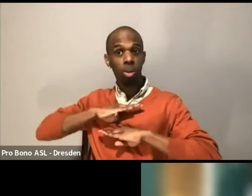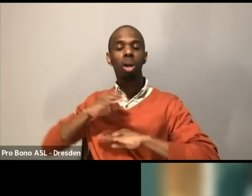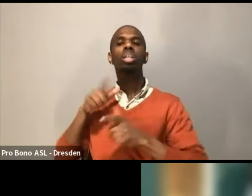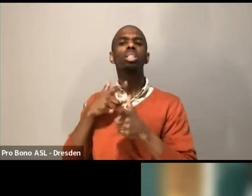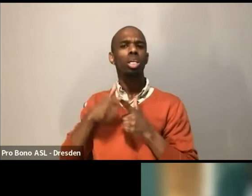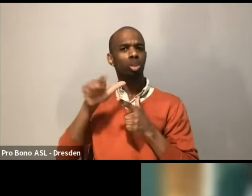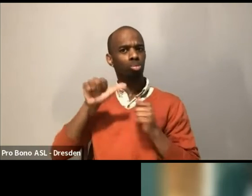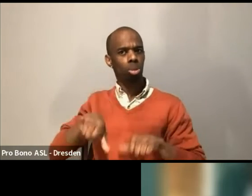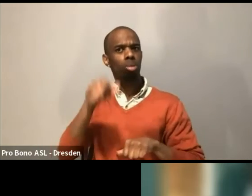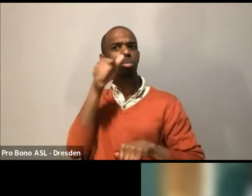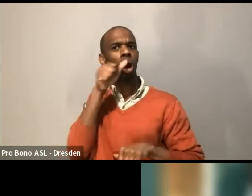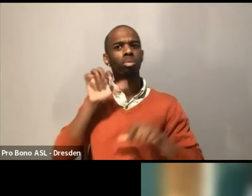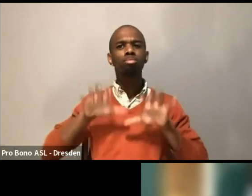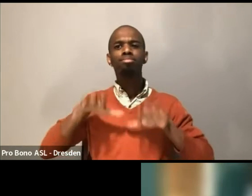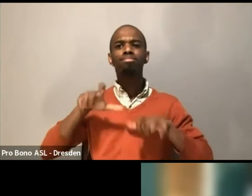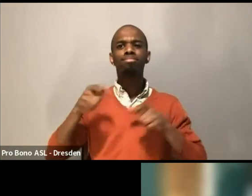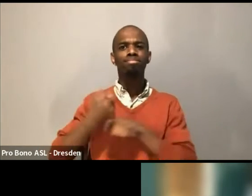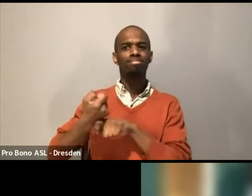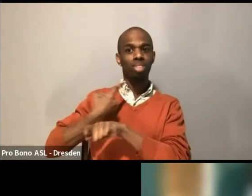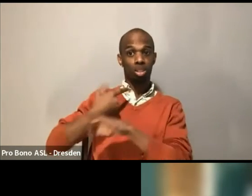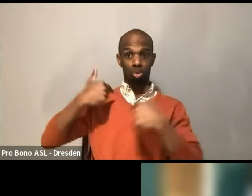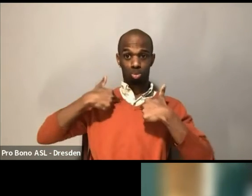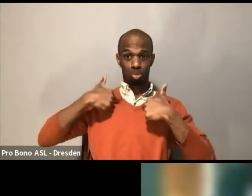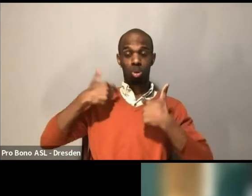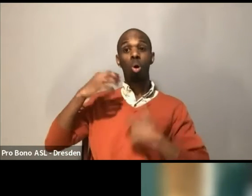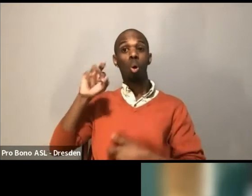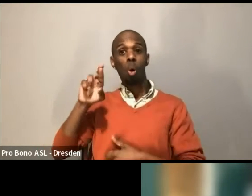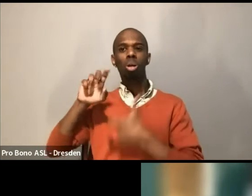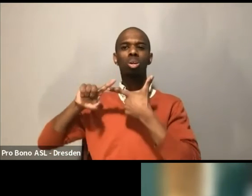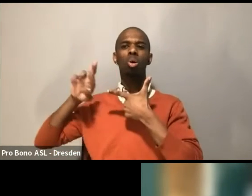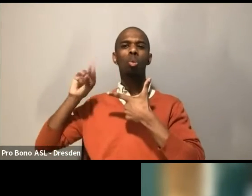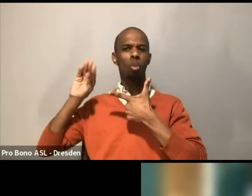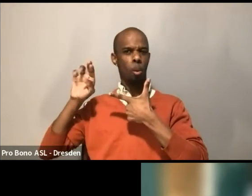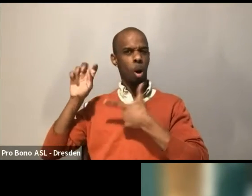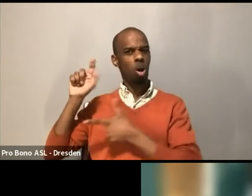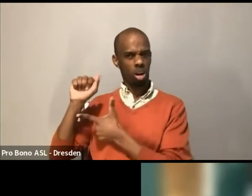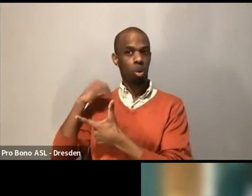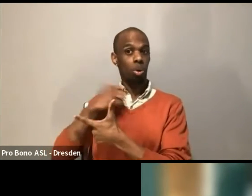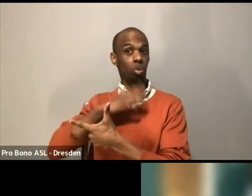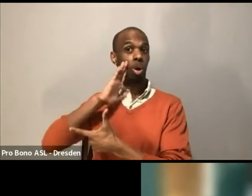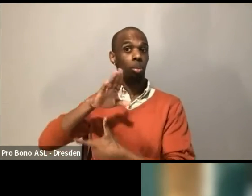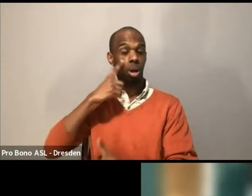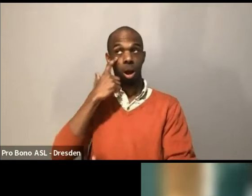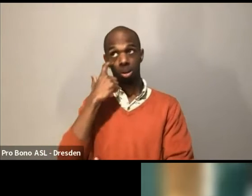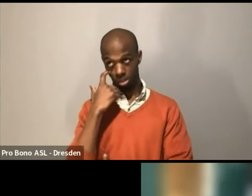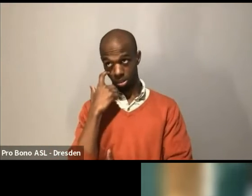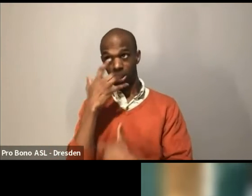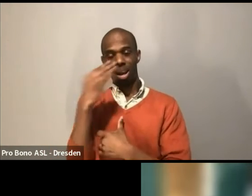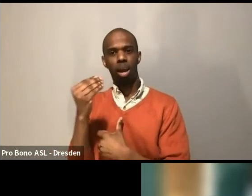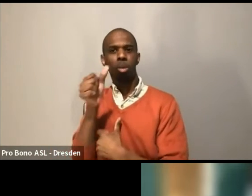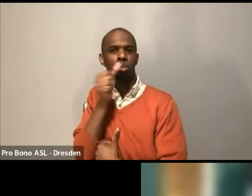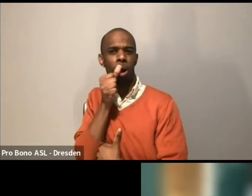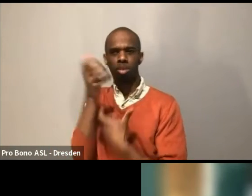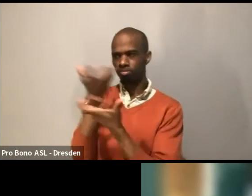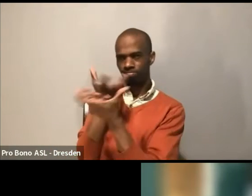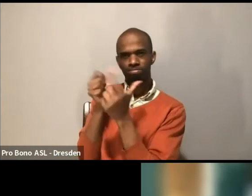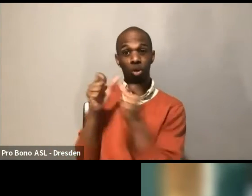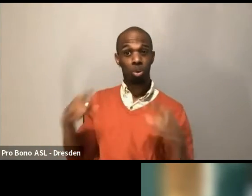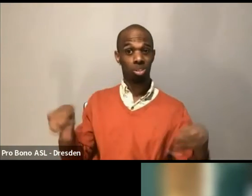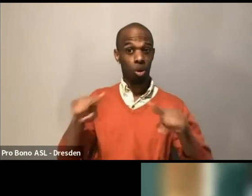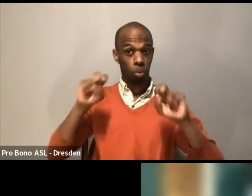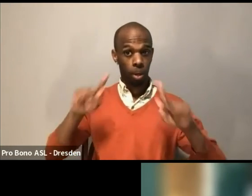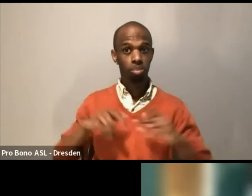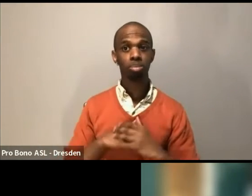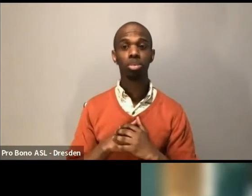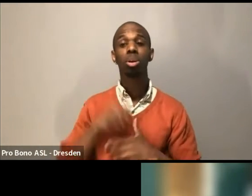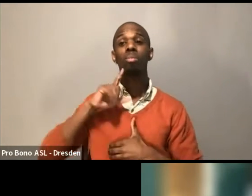it into the space in our own voice to make sure that we engage with you, but that you are protected. Also, on all of PALS calls, we prioritize